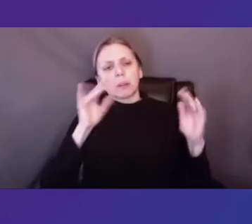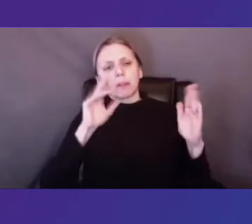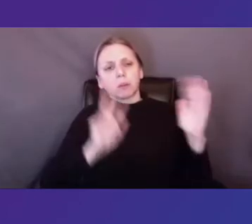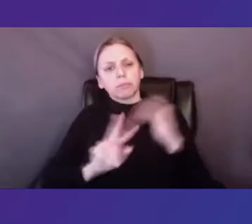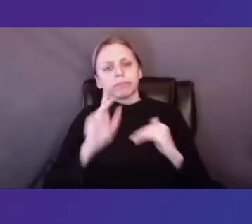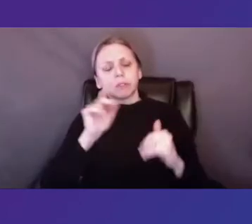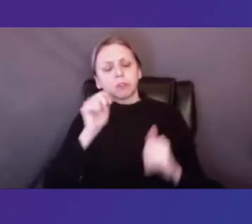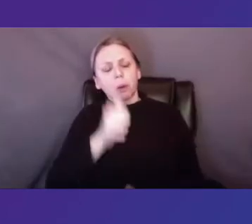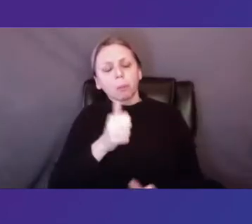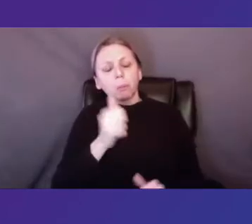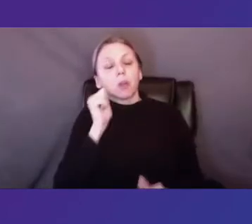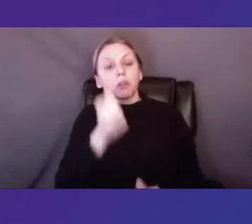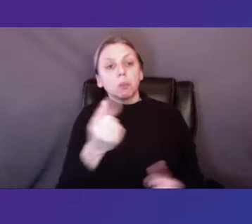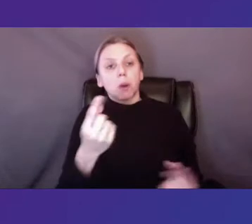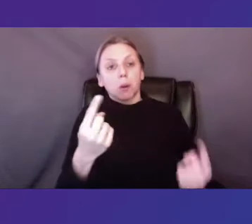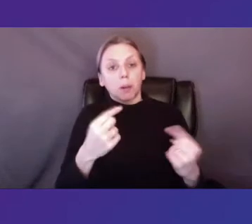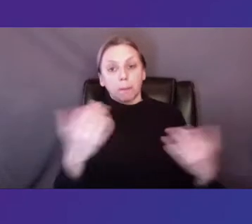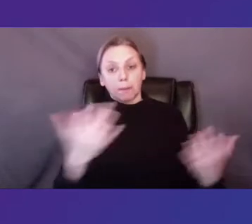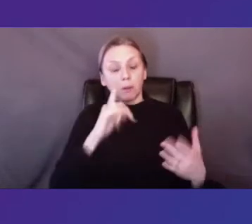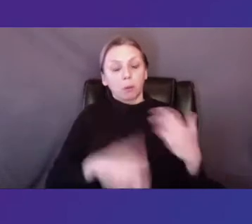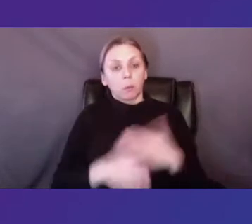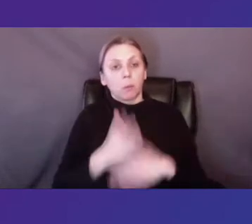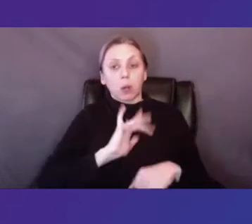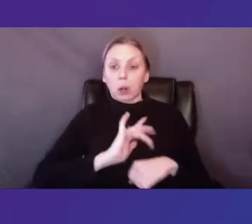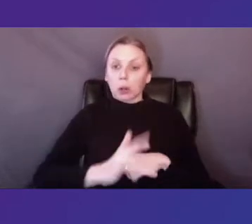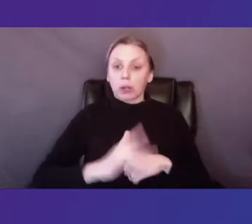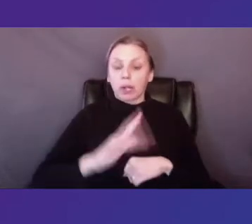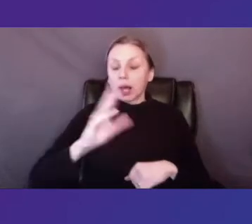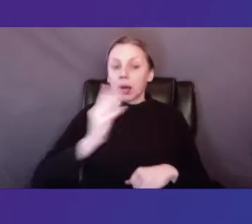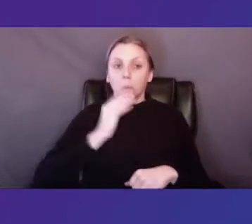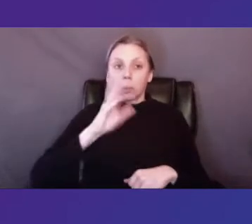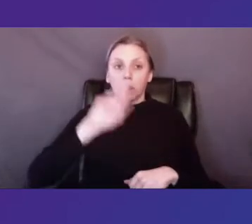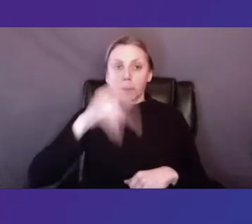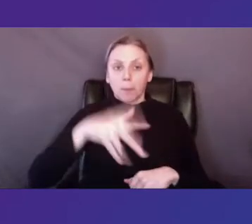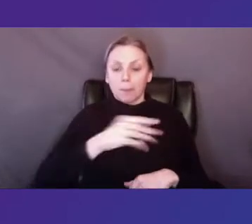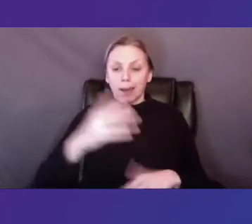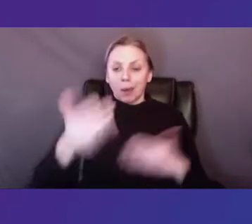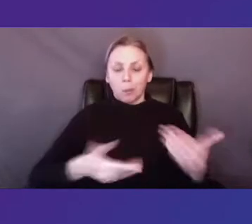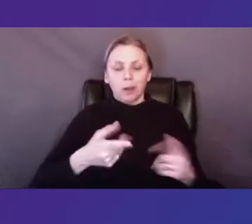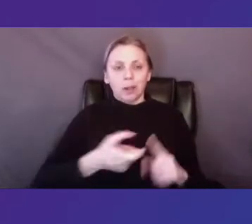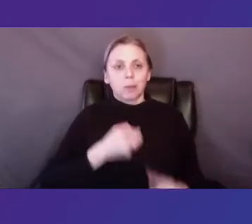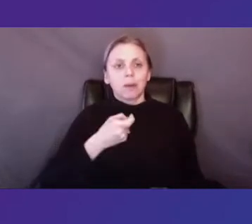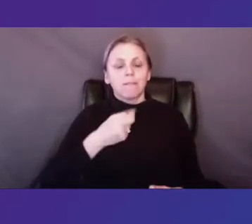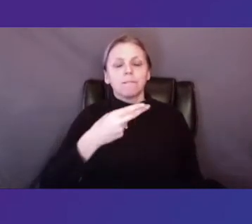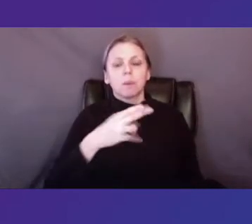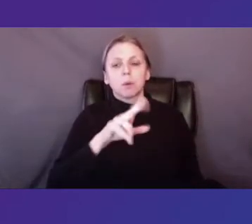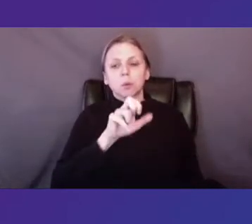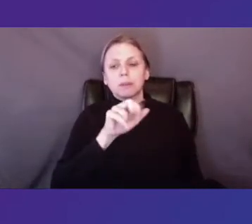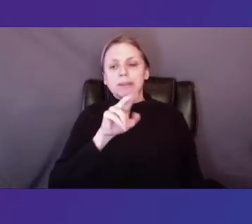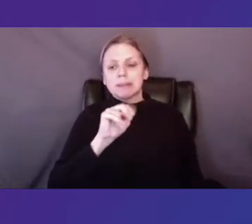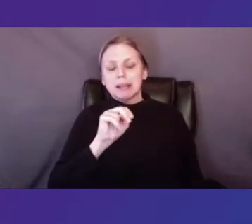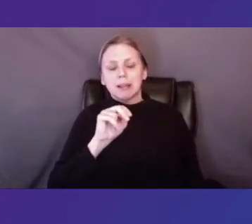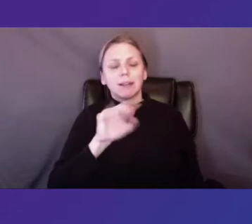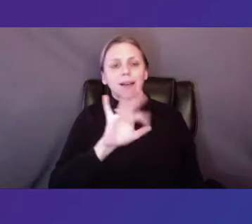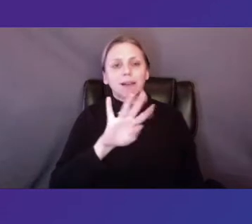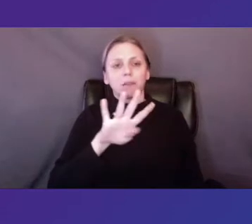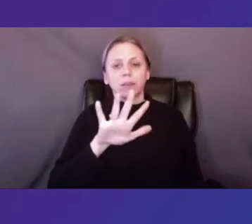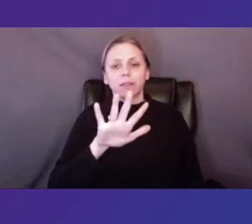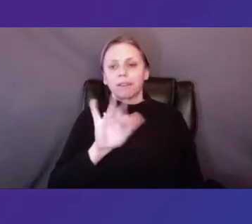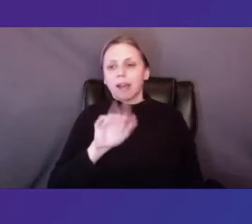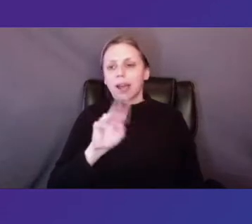Tomorrow, we're back here bright and early with the welcome and warm up led by Hussein Smoko at 9 45 AM Eastern time.